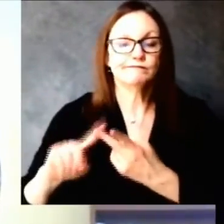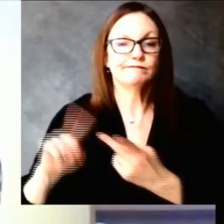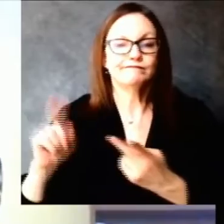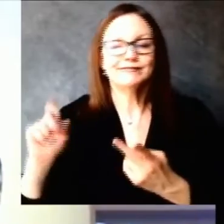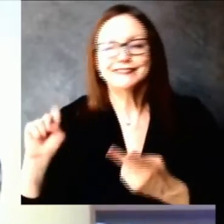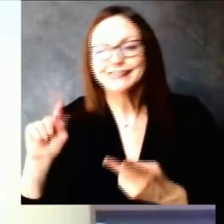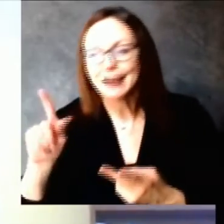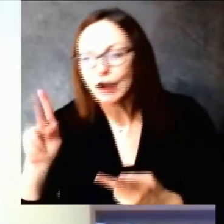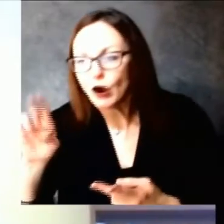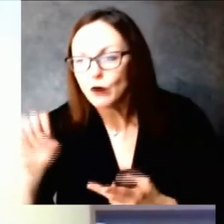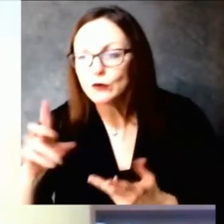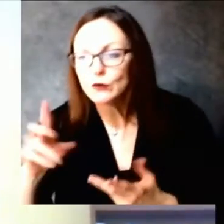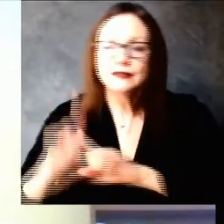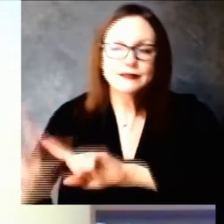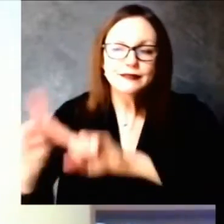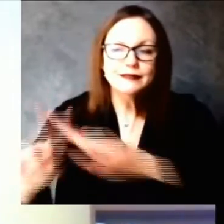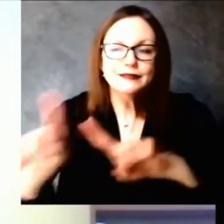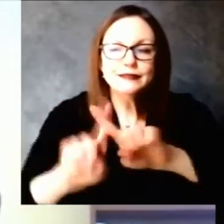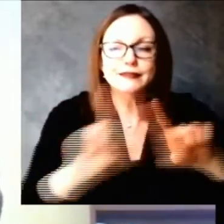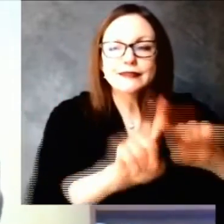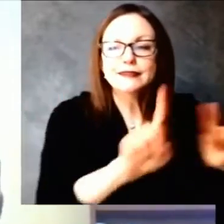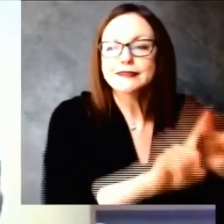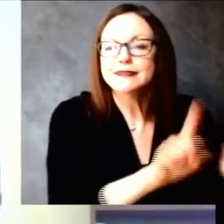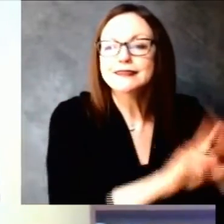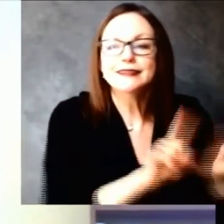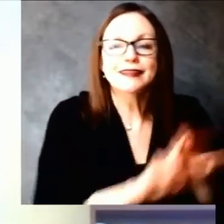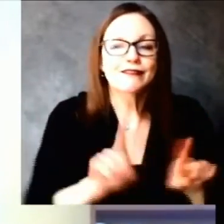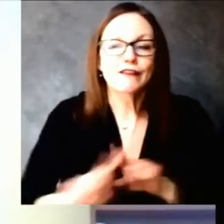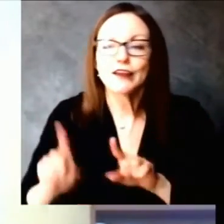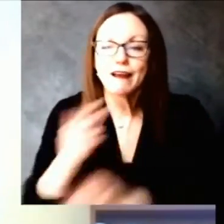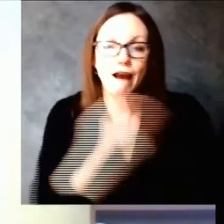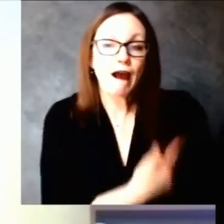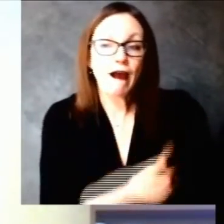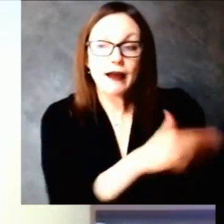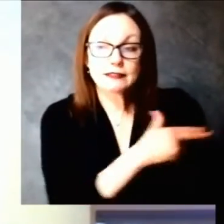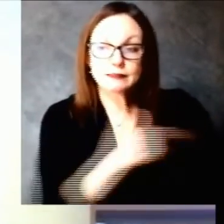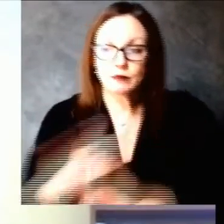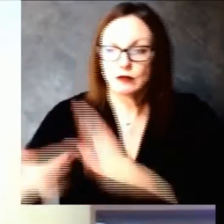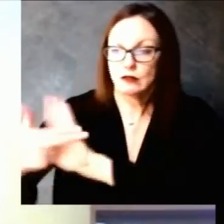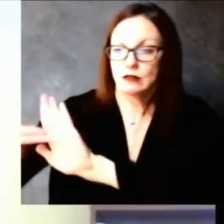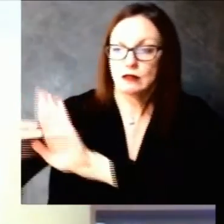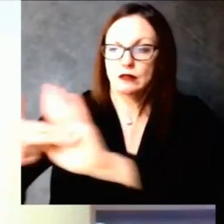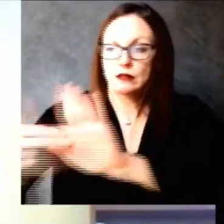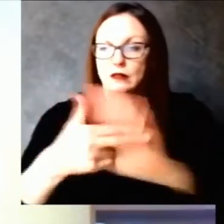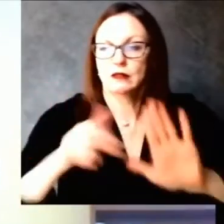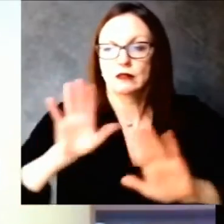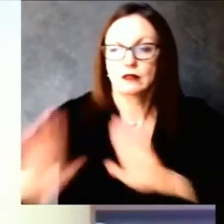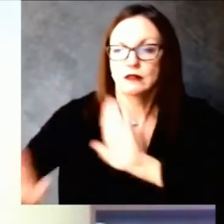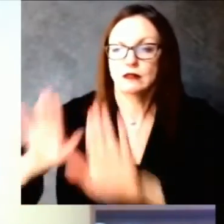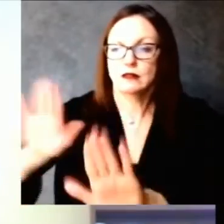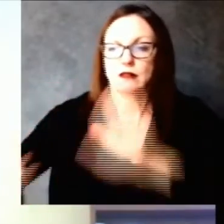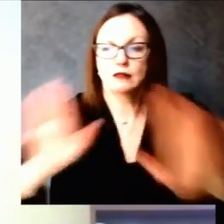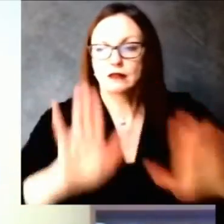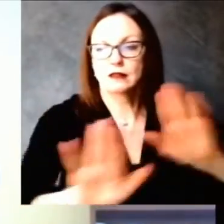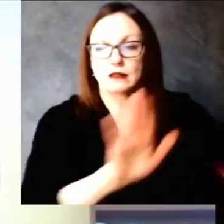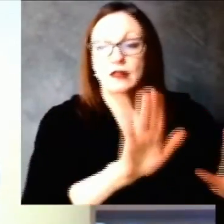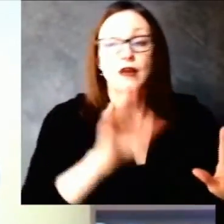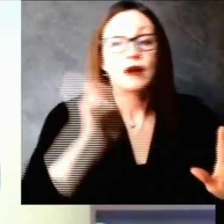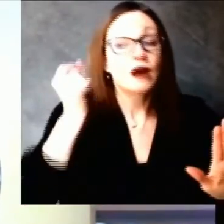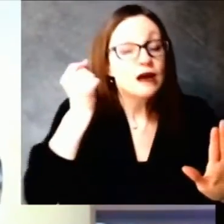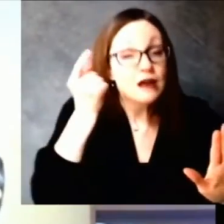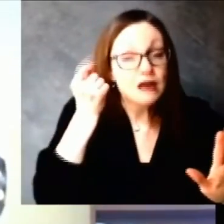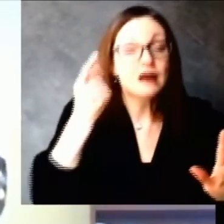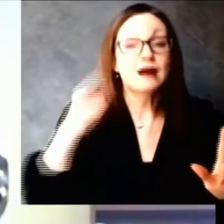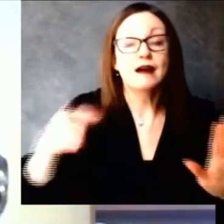outside of milwaukee so that is a change that we are currently implementing to make sure that we're only counting the vaccine